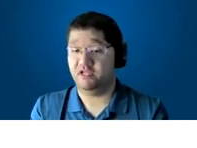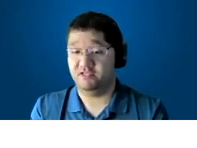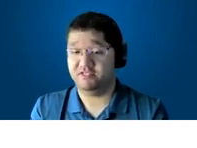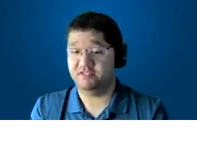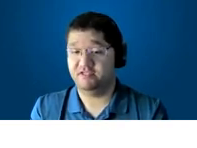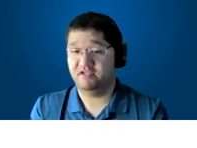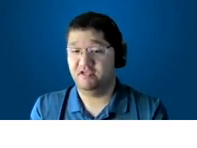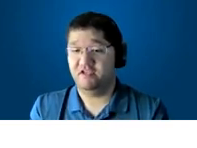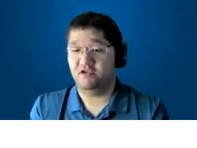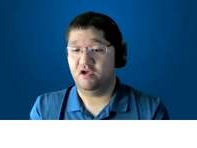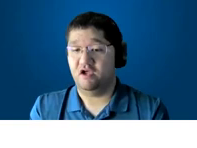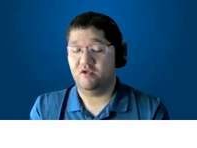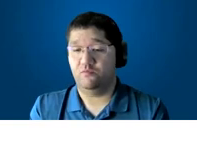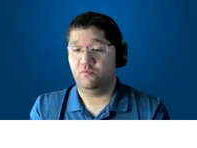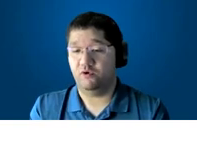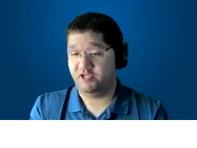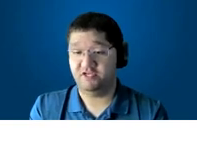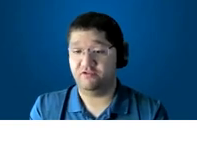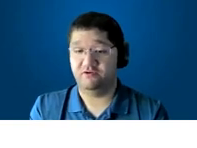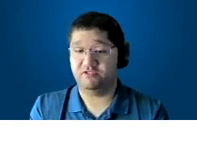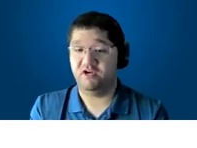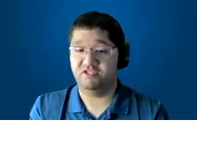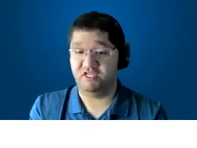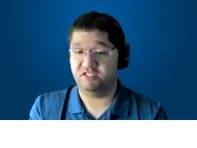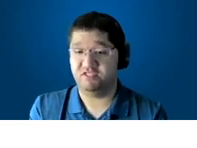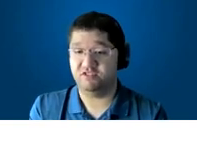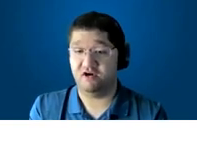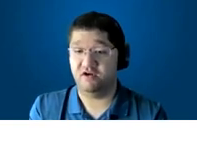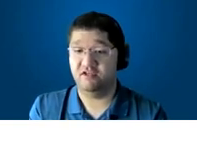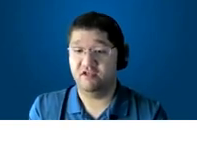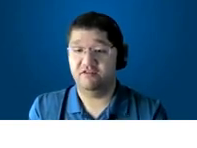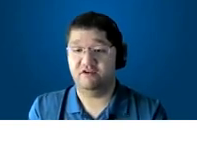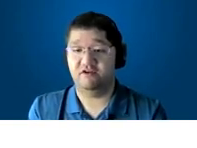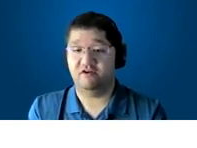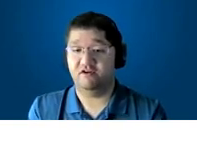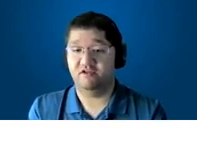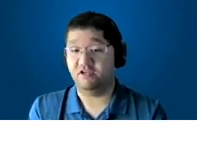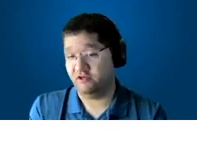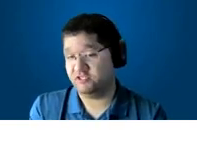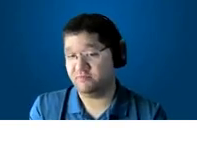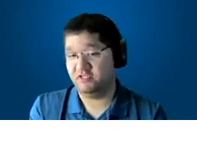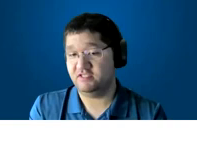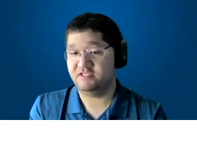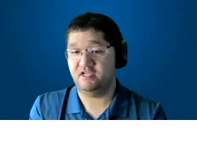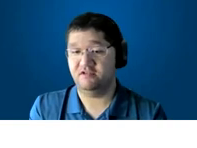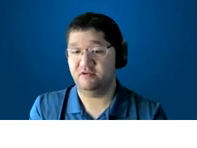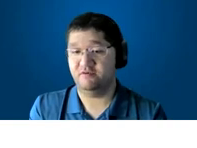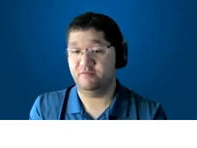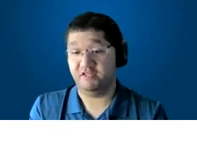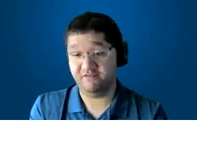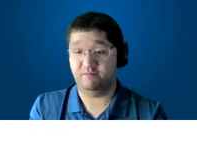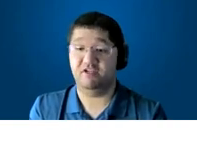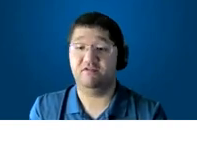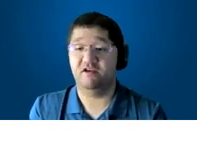you would be good at this now i really took those conversations to heart their encouragement and